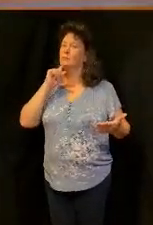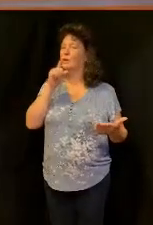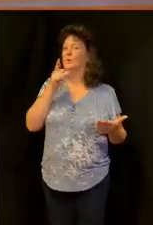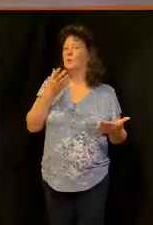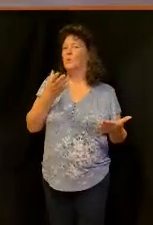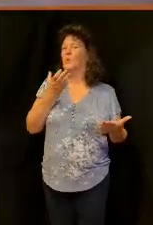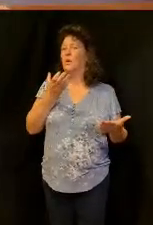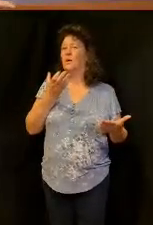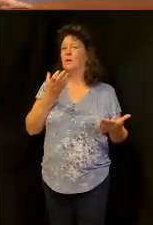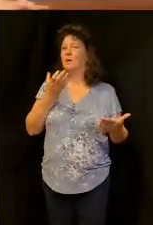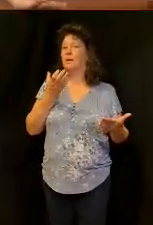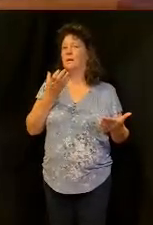it ends up finds its way to me anyway